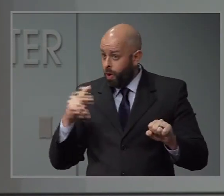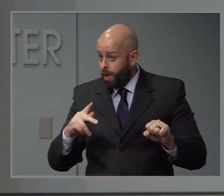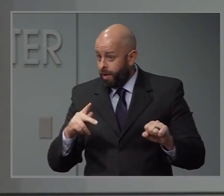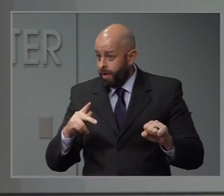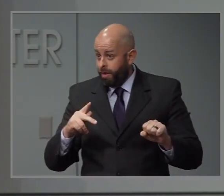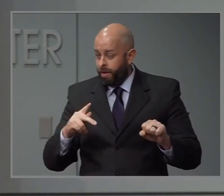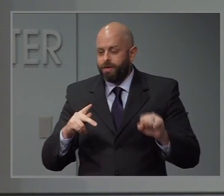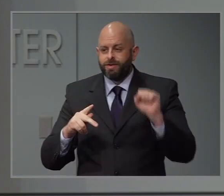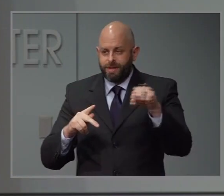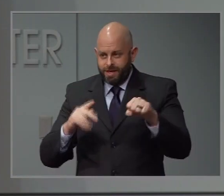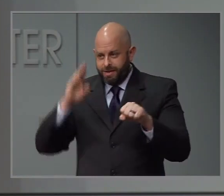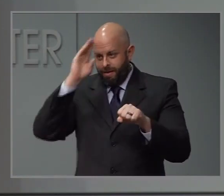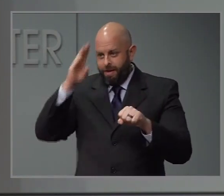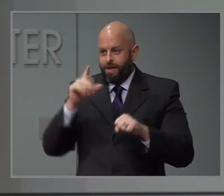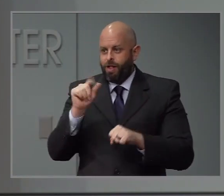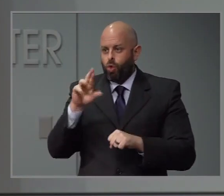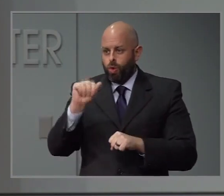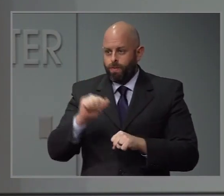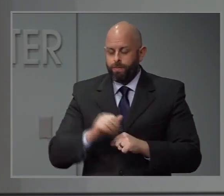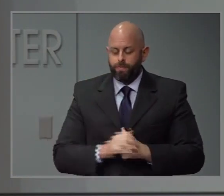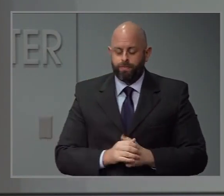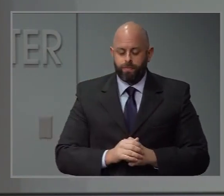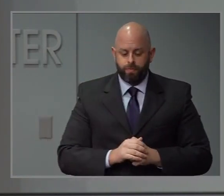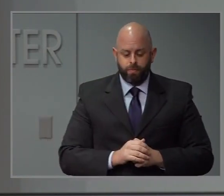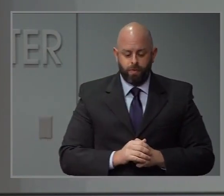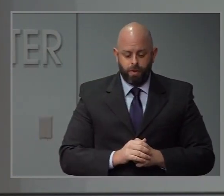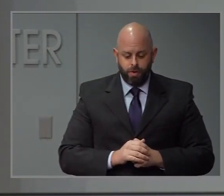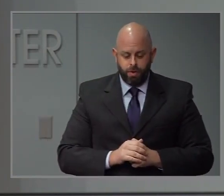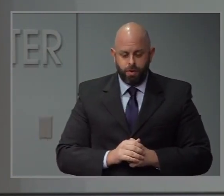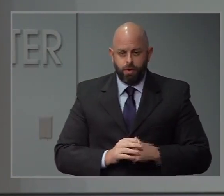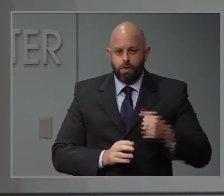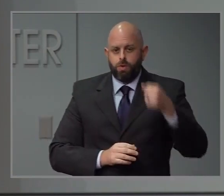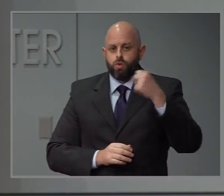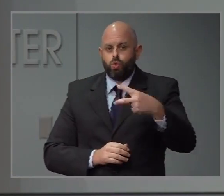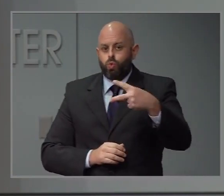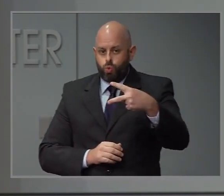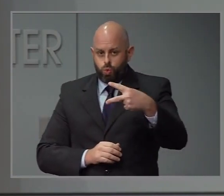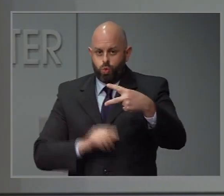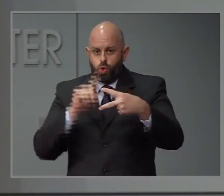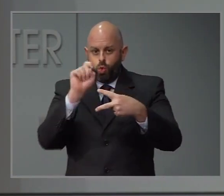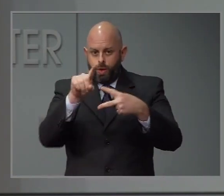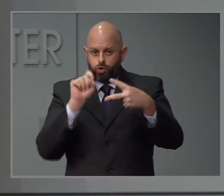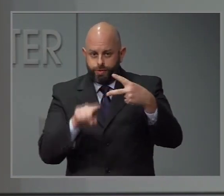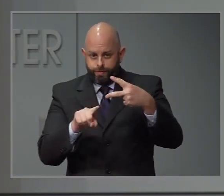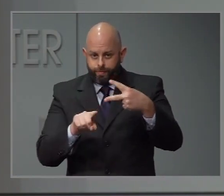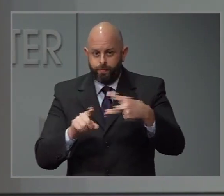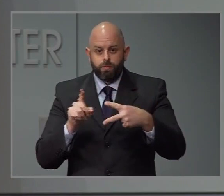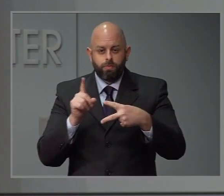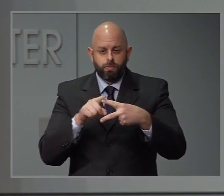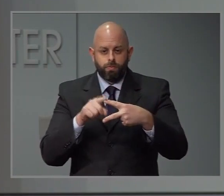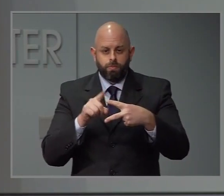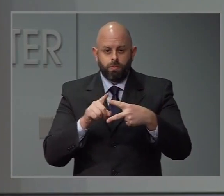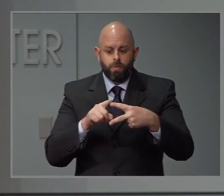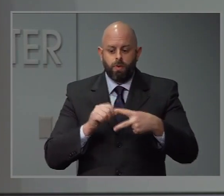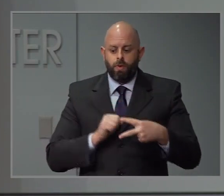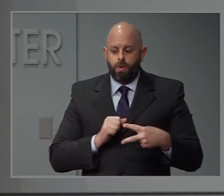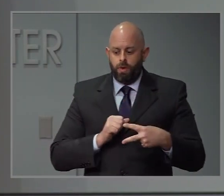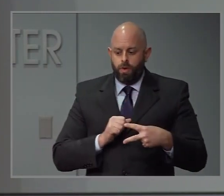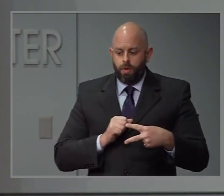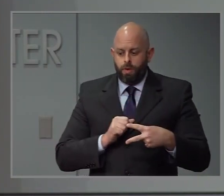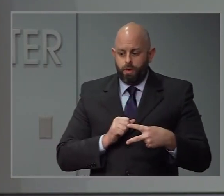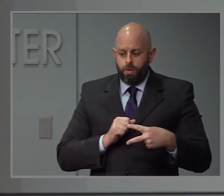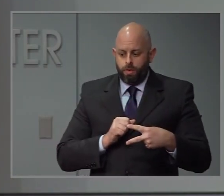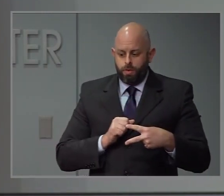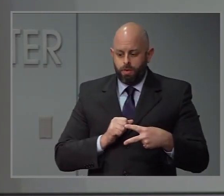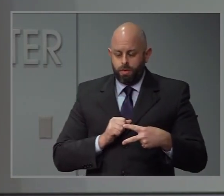can. Hi, Laura. Hey there. Okay, two questions just quickly. One is it looks like we're still only testing about 2